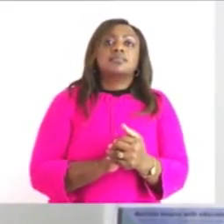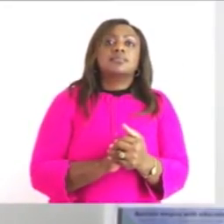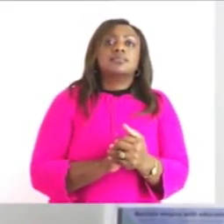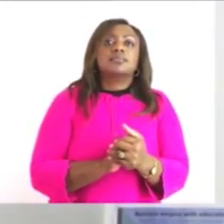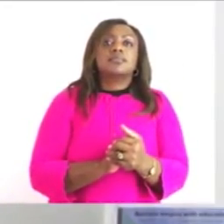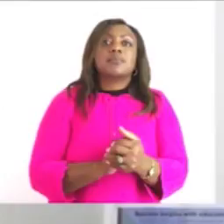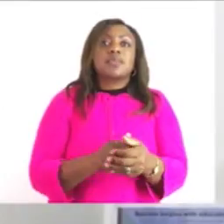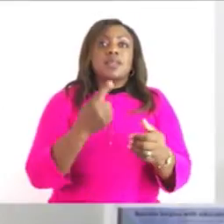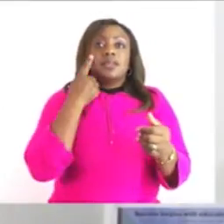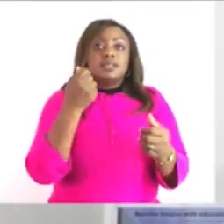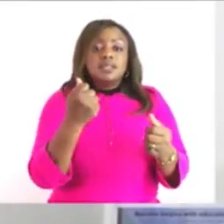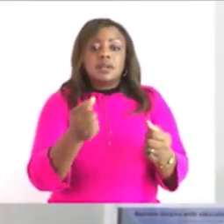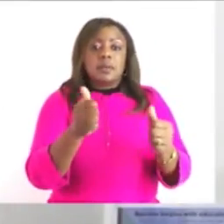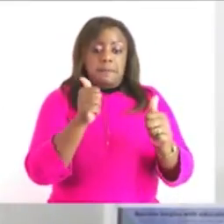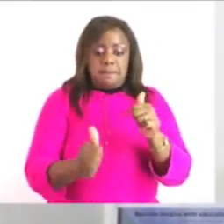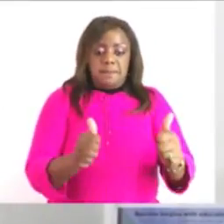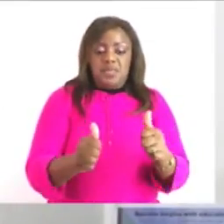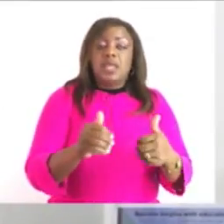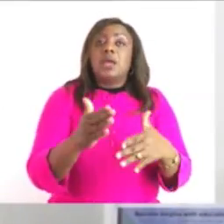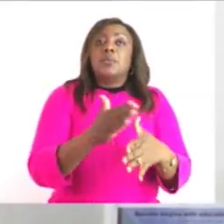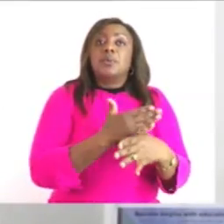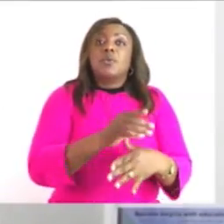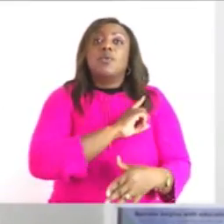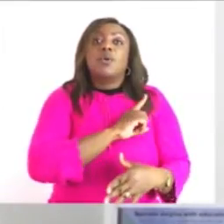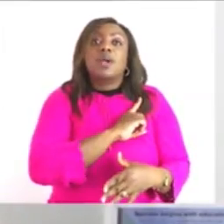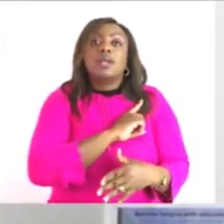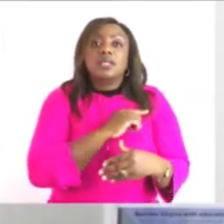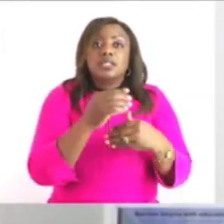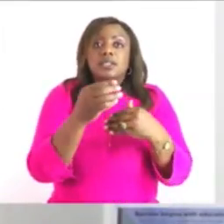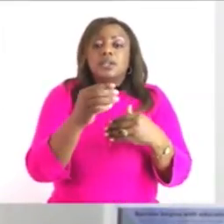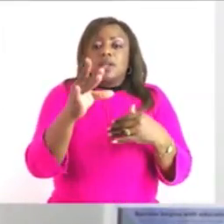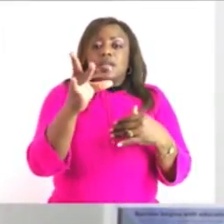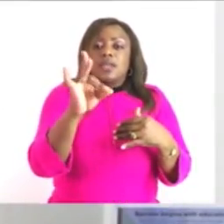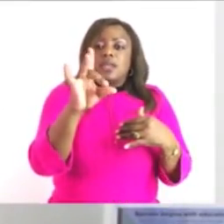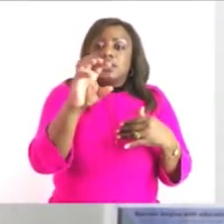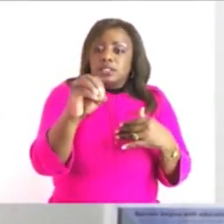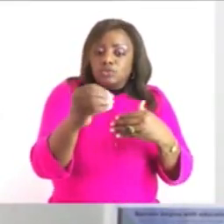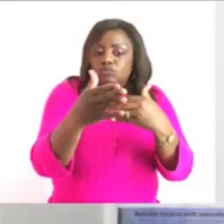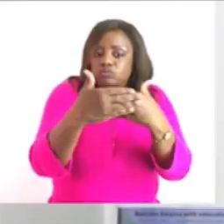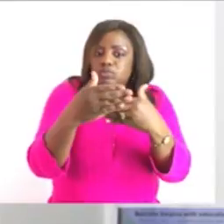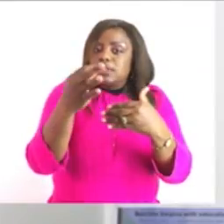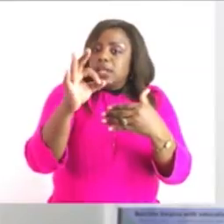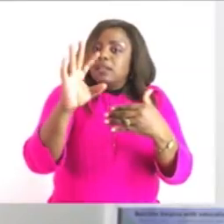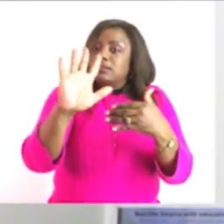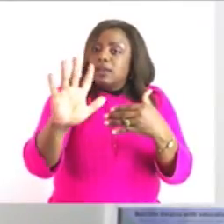so my estimate is good because it's near 95 but